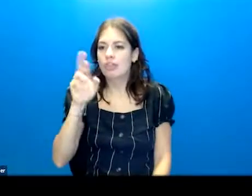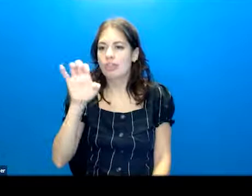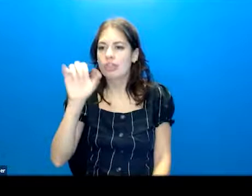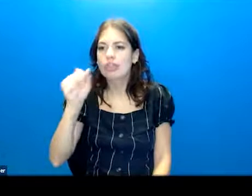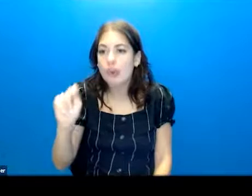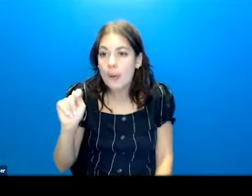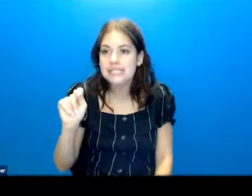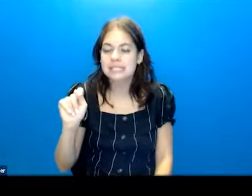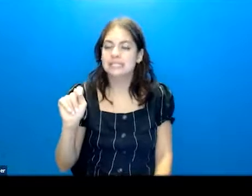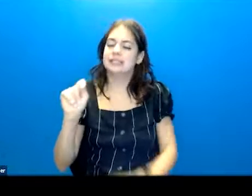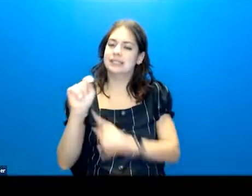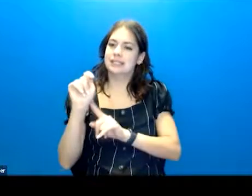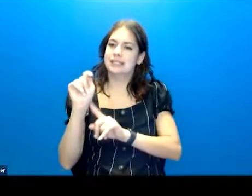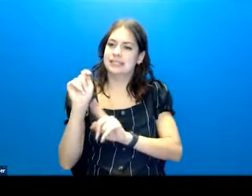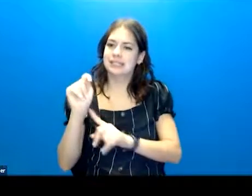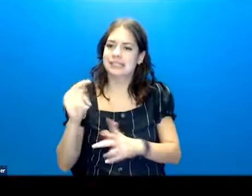gesture.